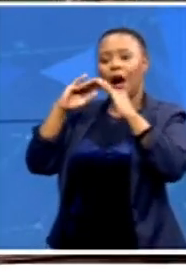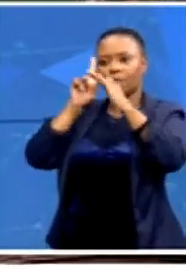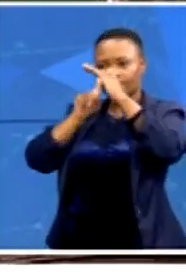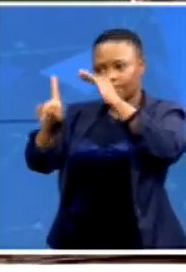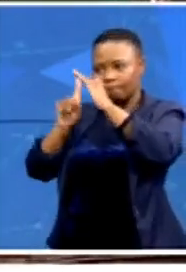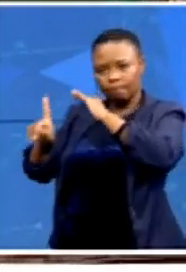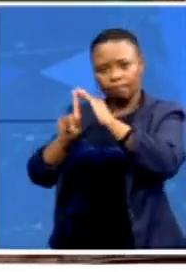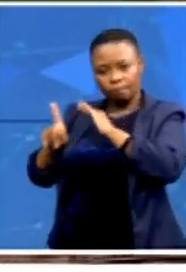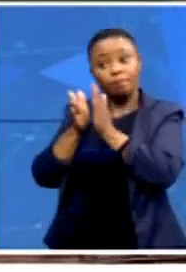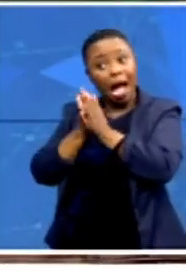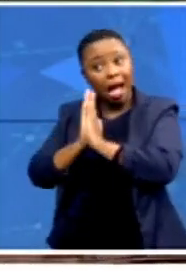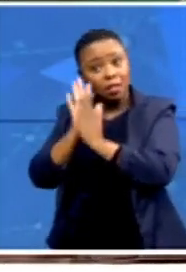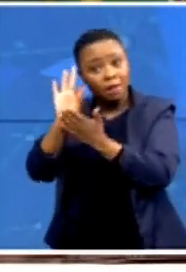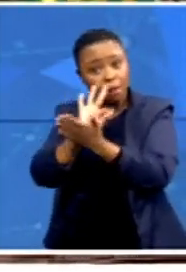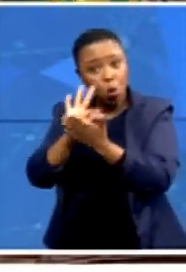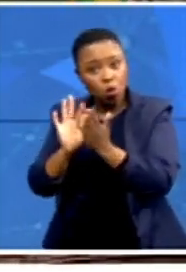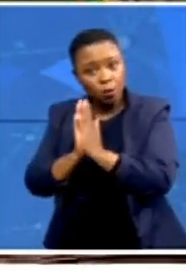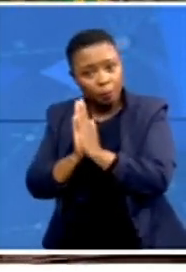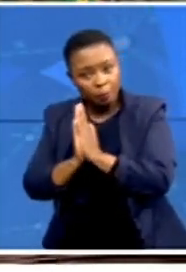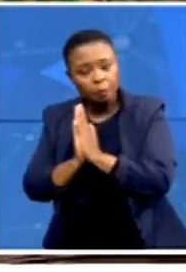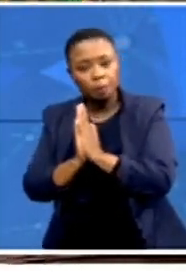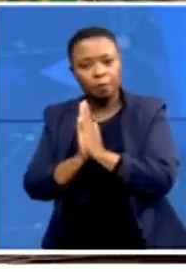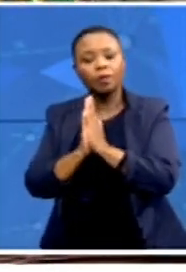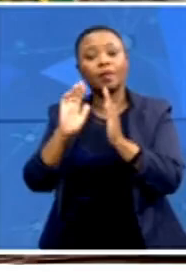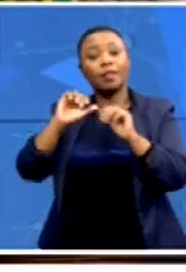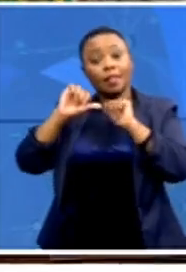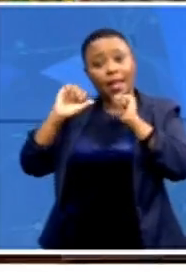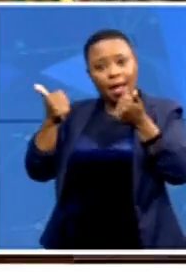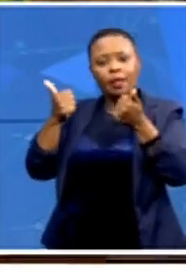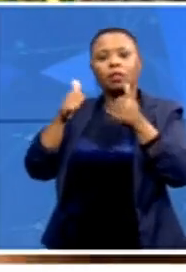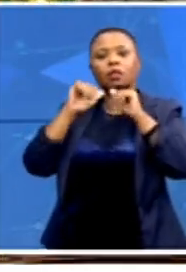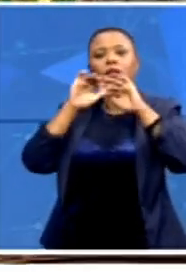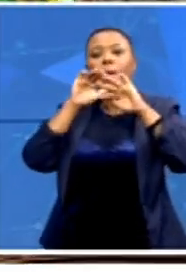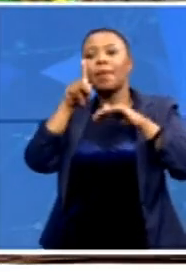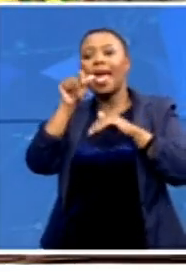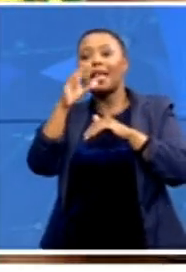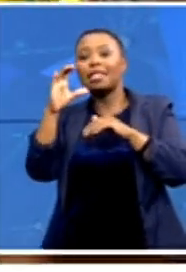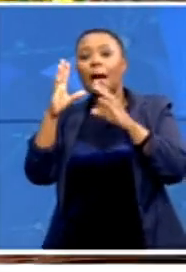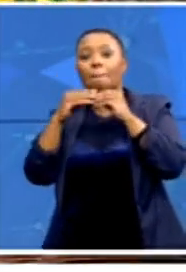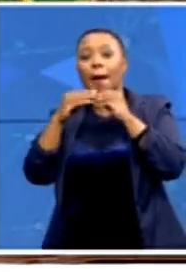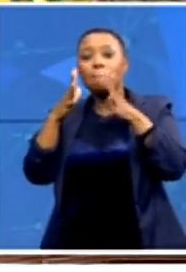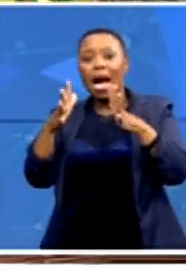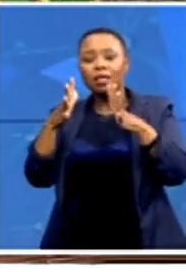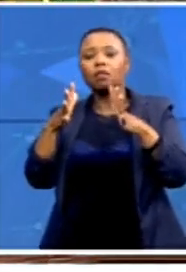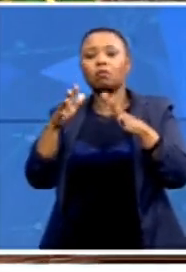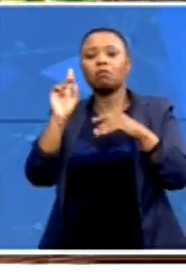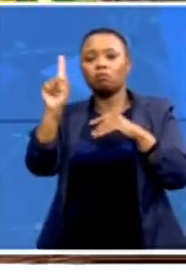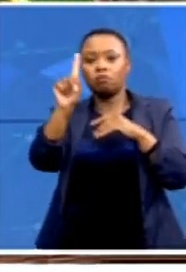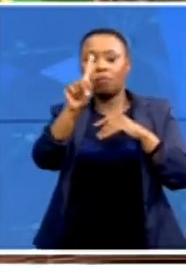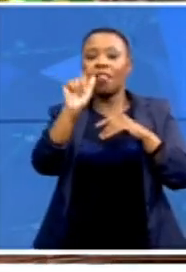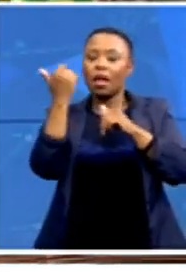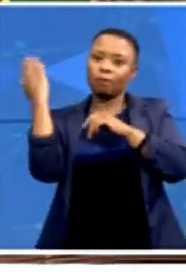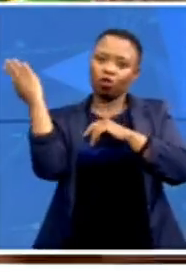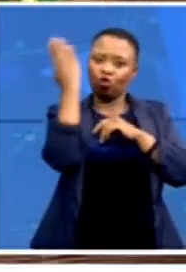go somewhere and then just talk to the PAC members and disperse straight to Limbombo with a